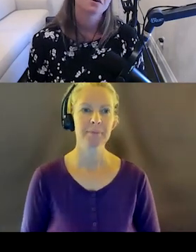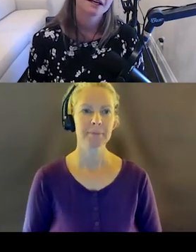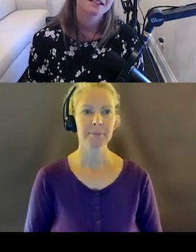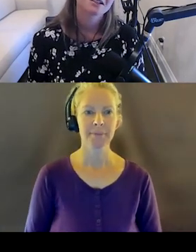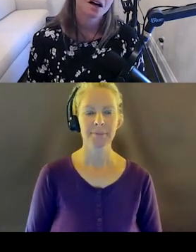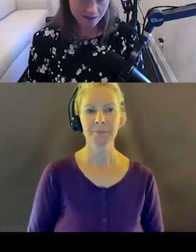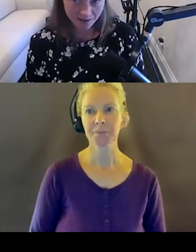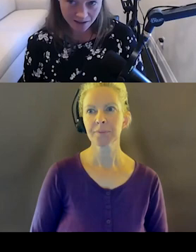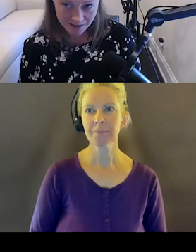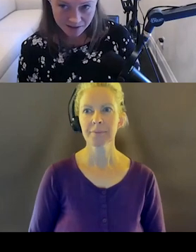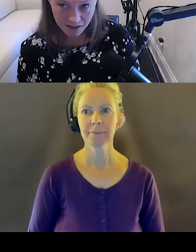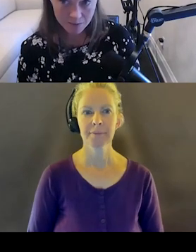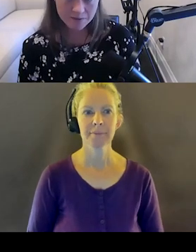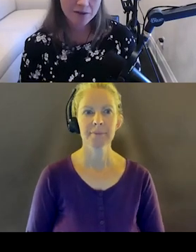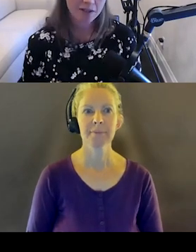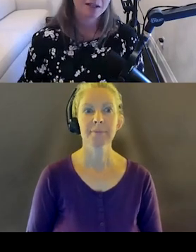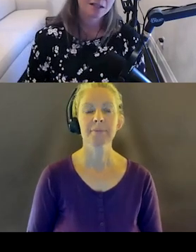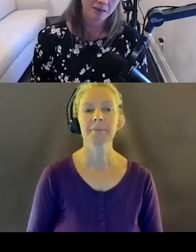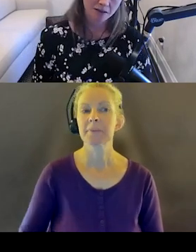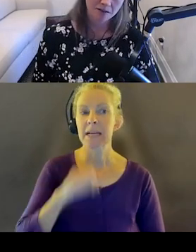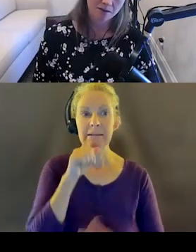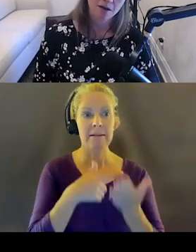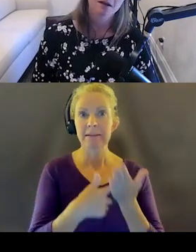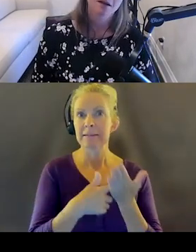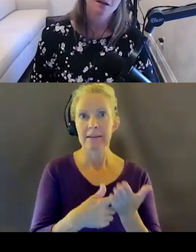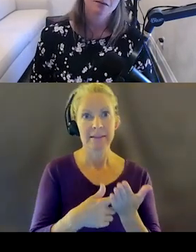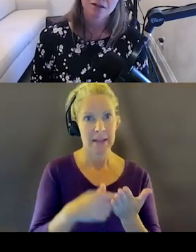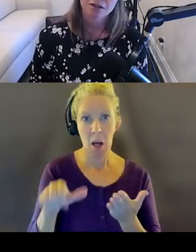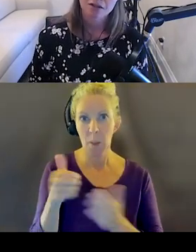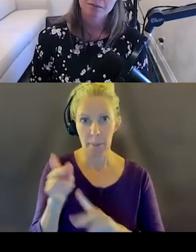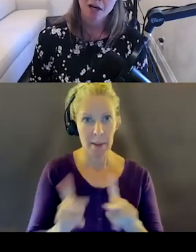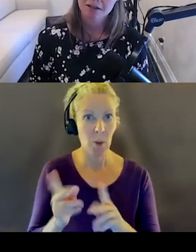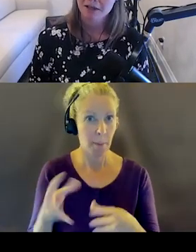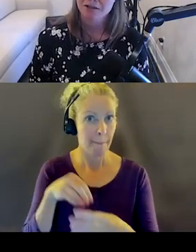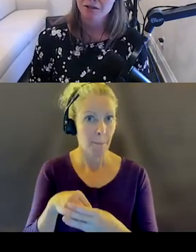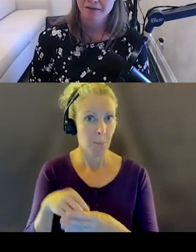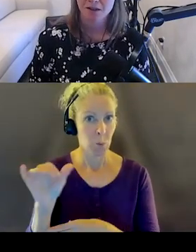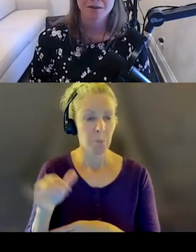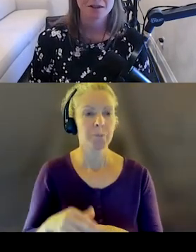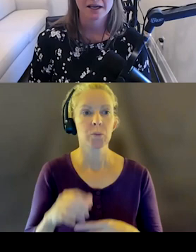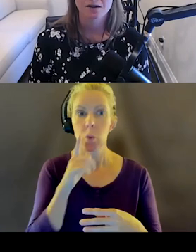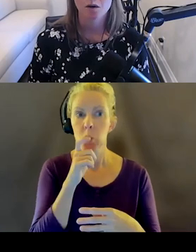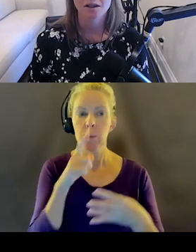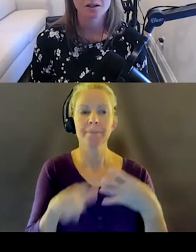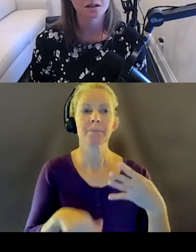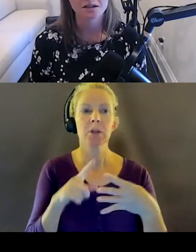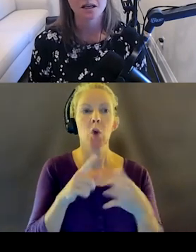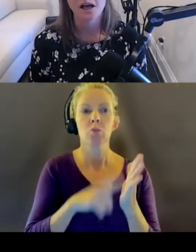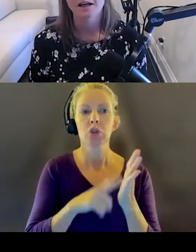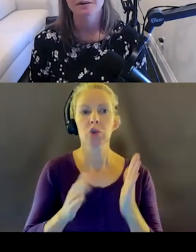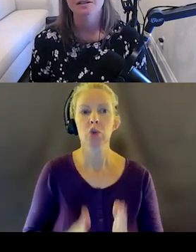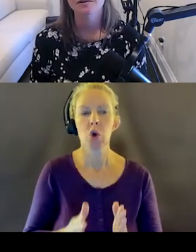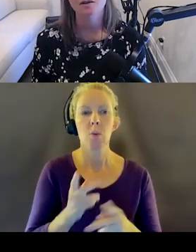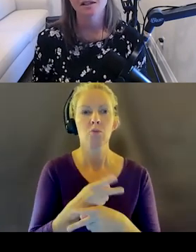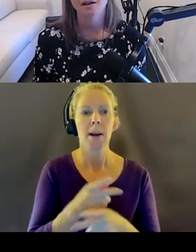Note that I did not discuss a couple of other key teammates. Researcher, product manager, developer, and quality assurance.